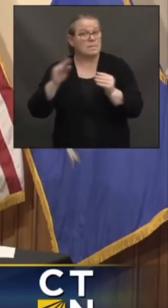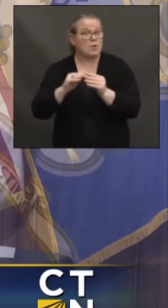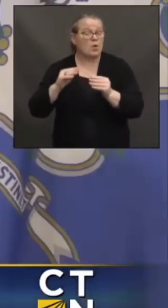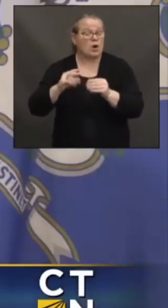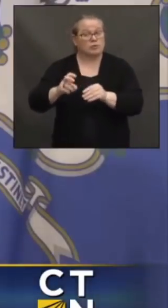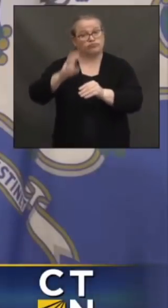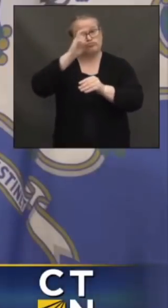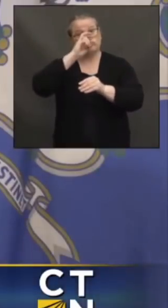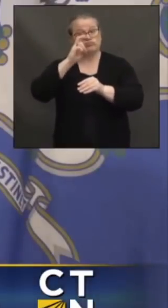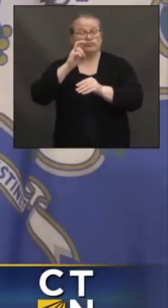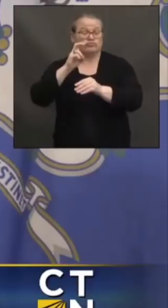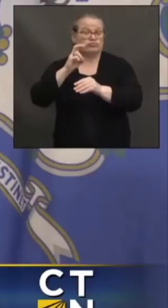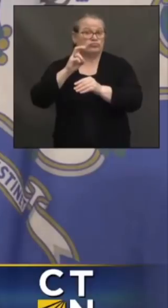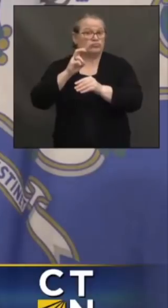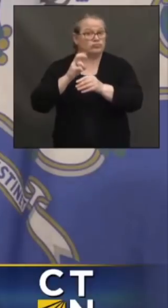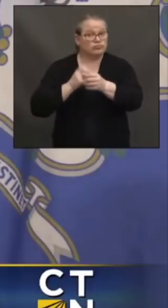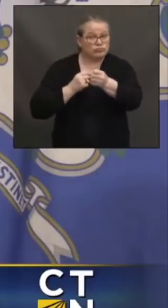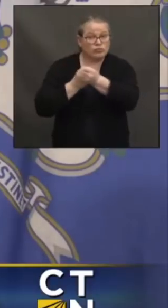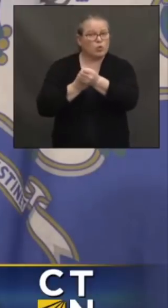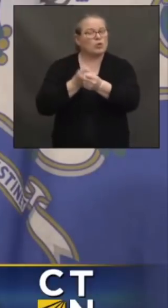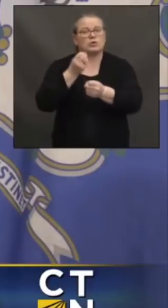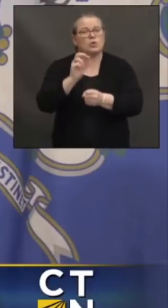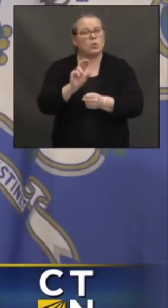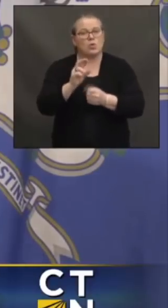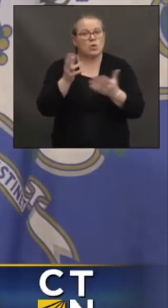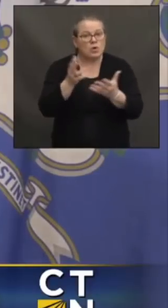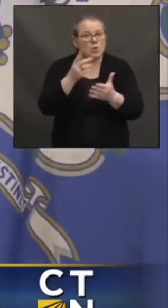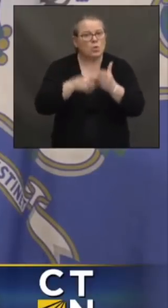I tried my answer on that. Paul Mounds, do you want to try it?